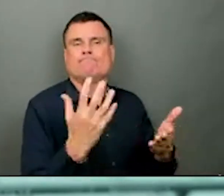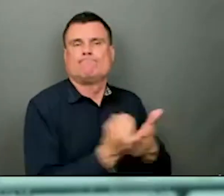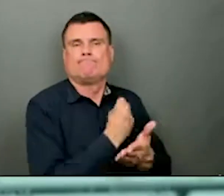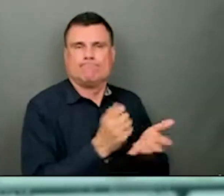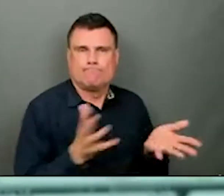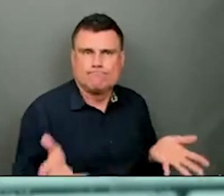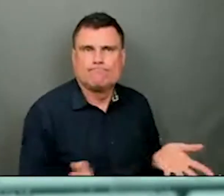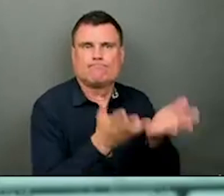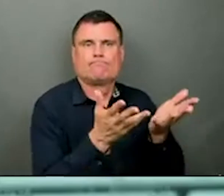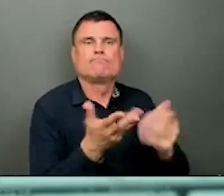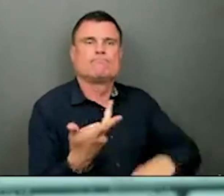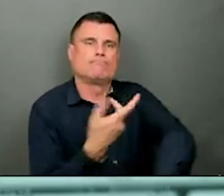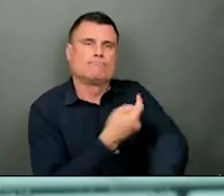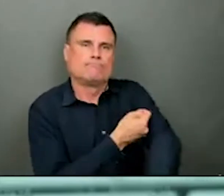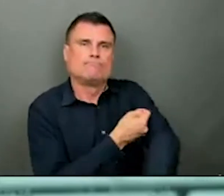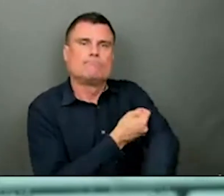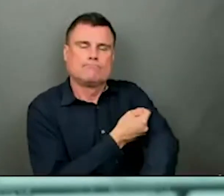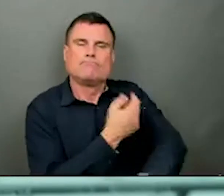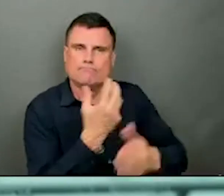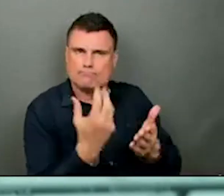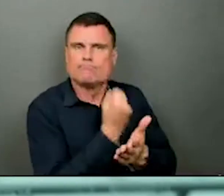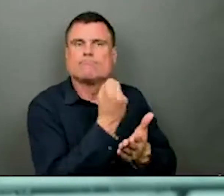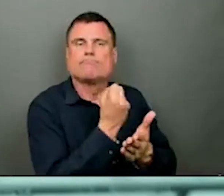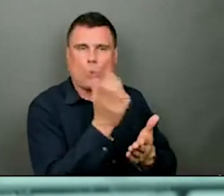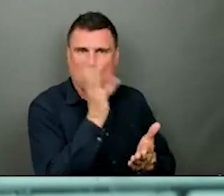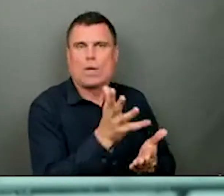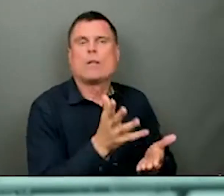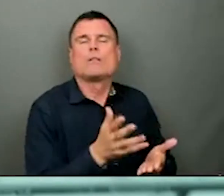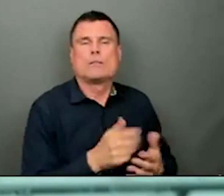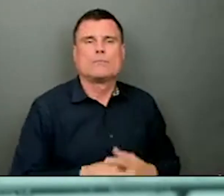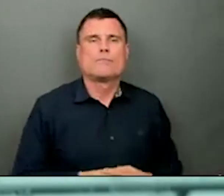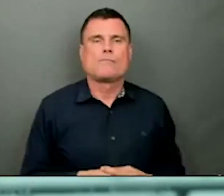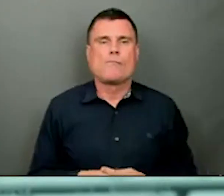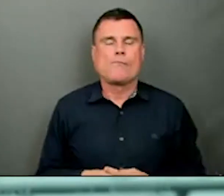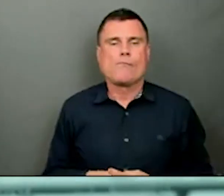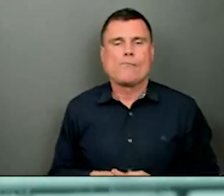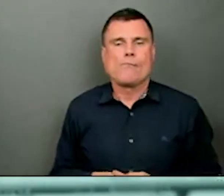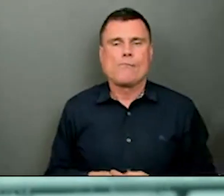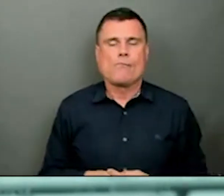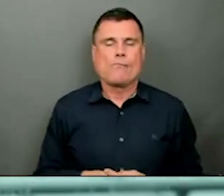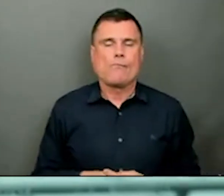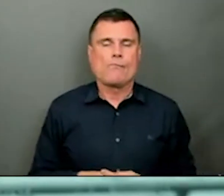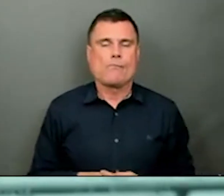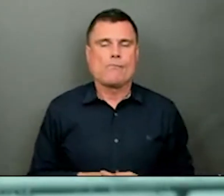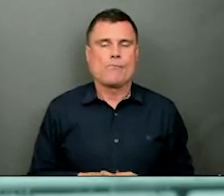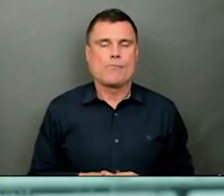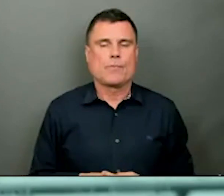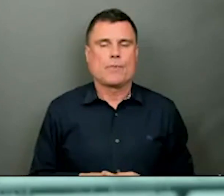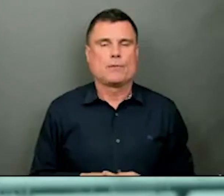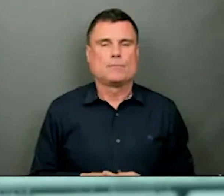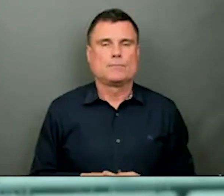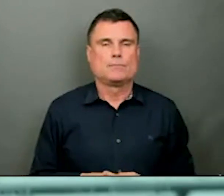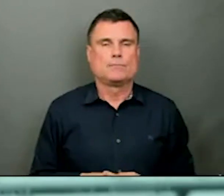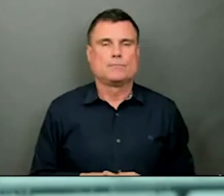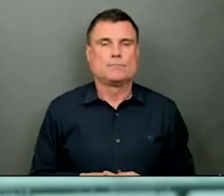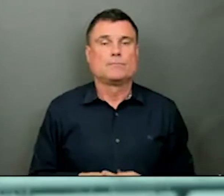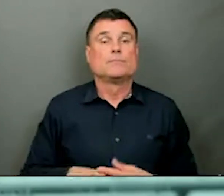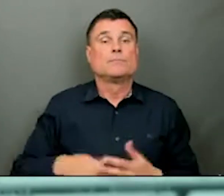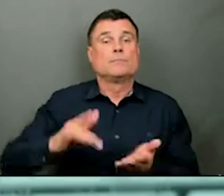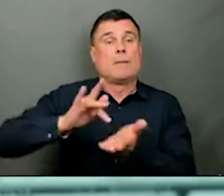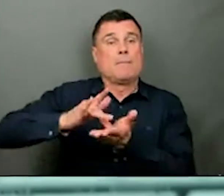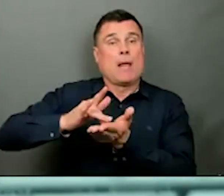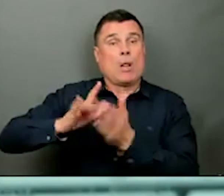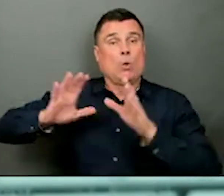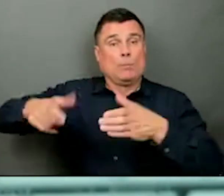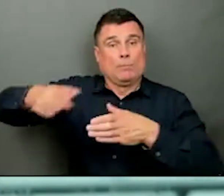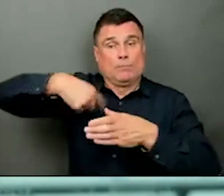and more information that we are seeing. We saw information from the Society of Obstetrics and Gynecologists, and a